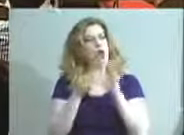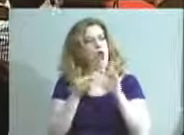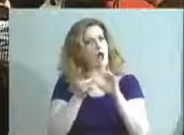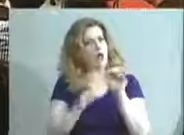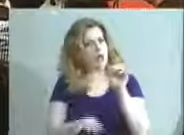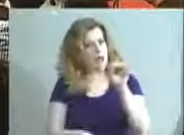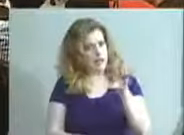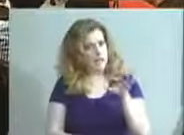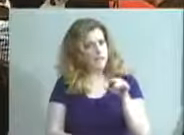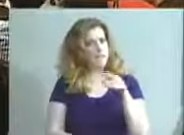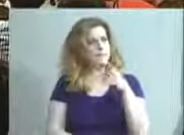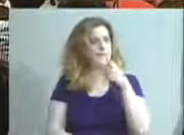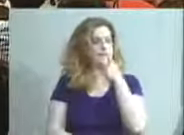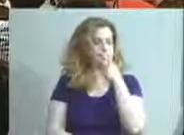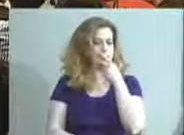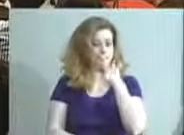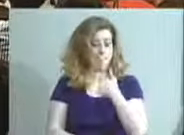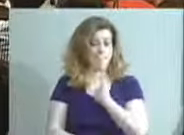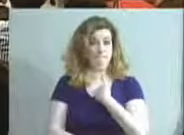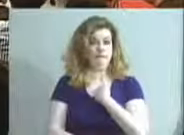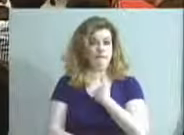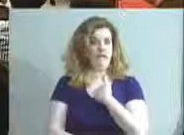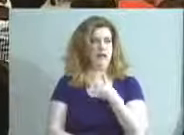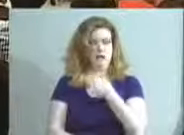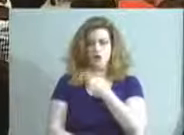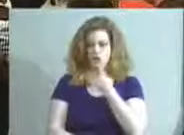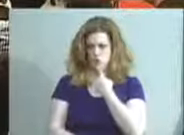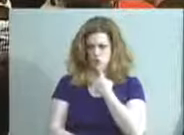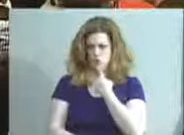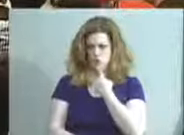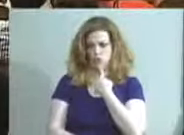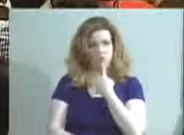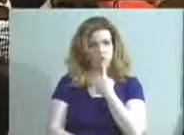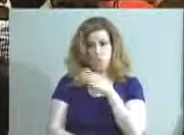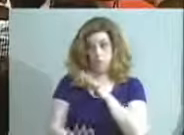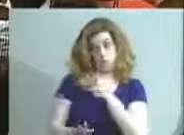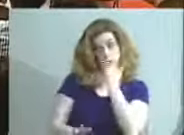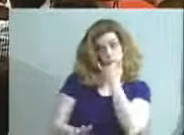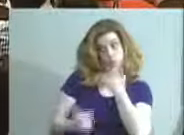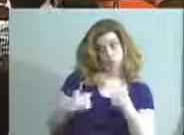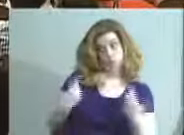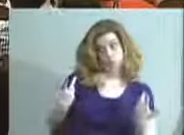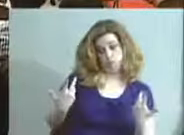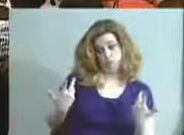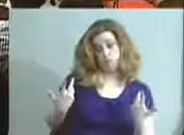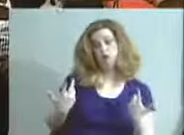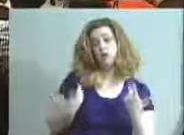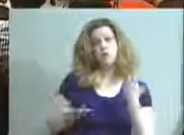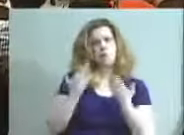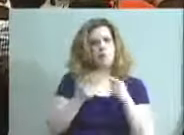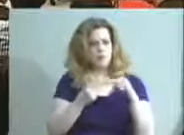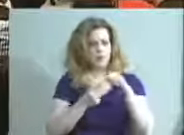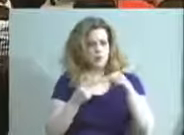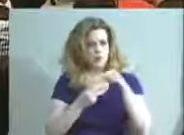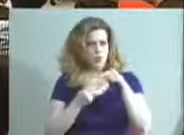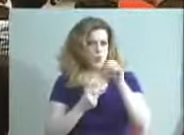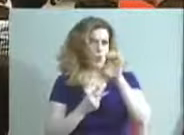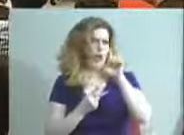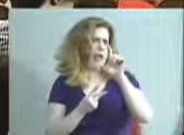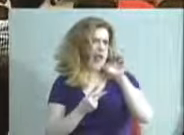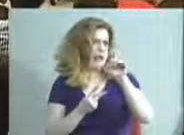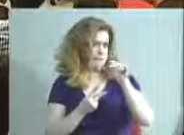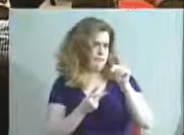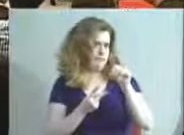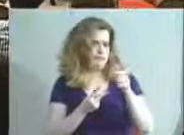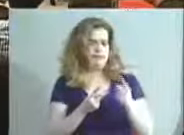actually, you tell me if I'm wrong, but I think there may be two elements to it. I